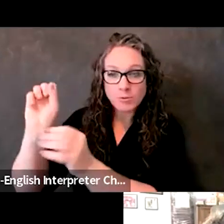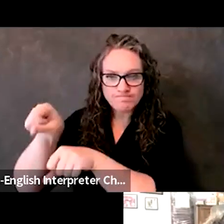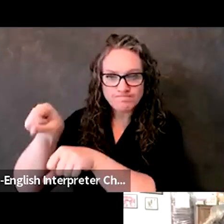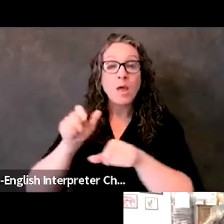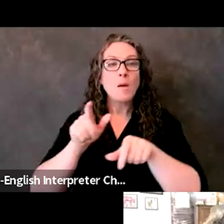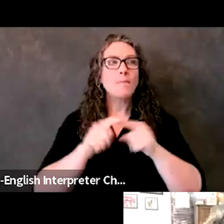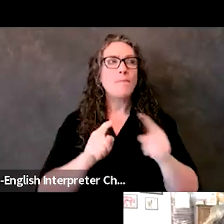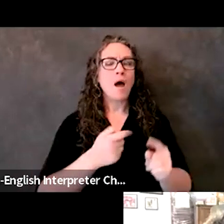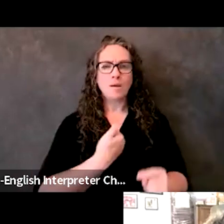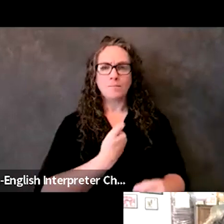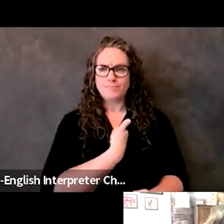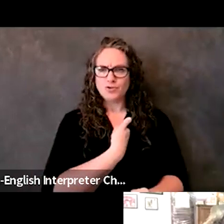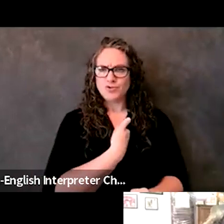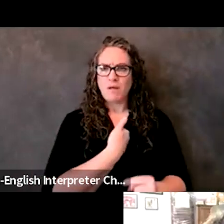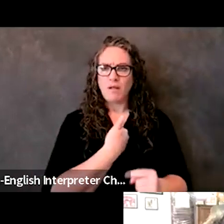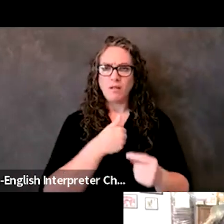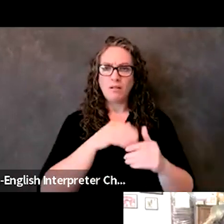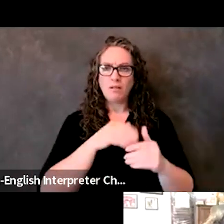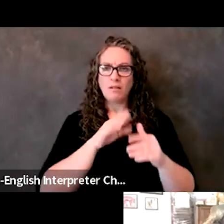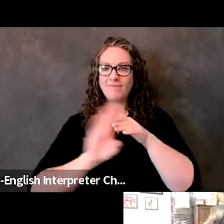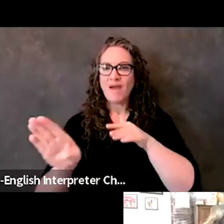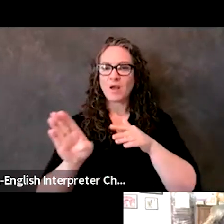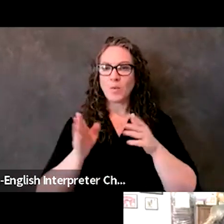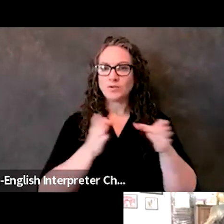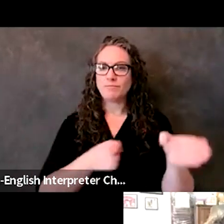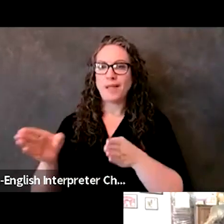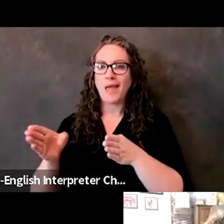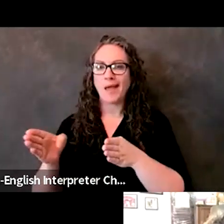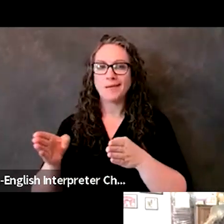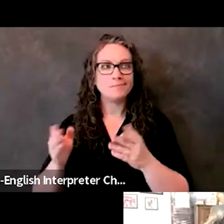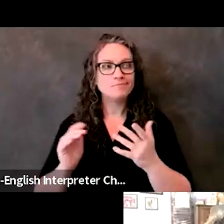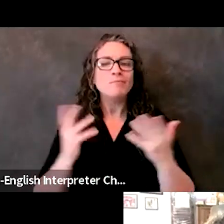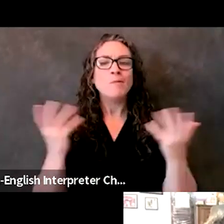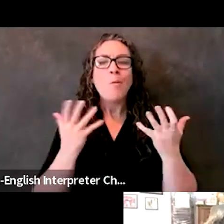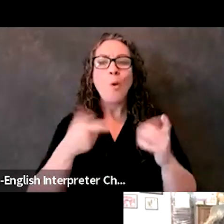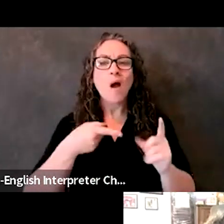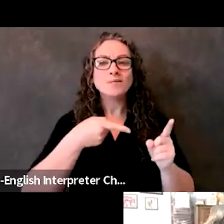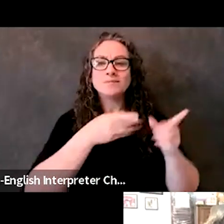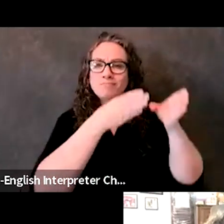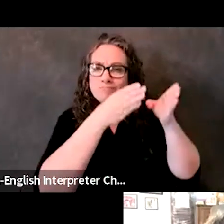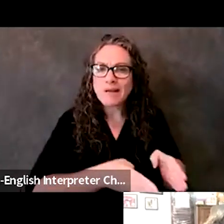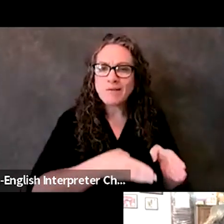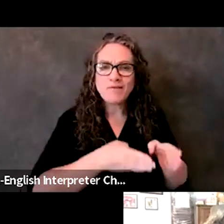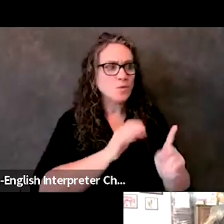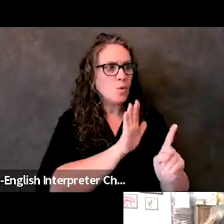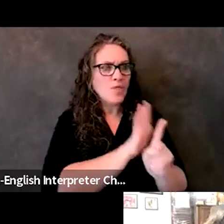planning. Yep. But that, that key personal, right? What's the role of the individual?